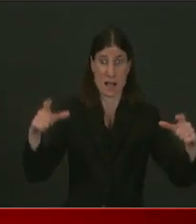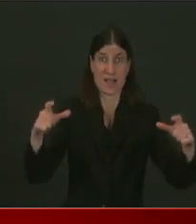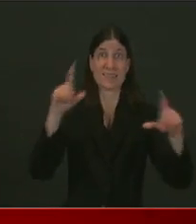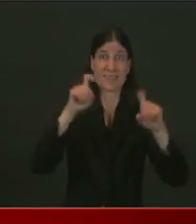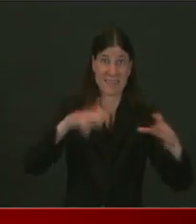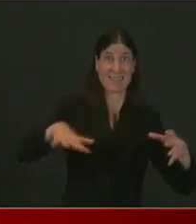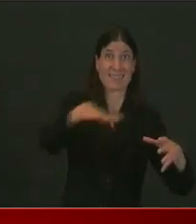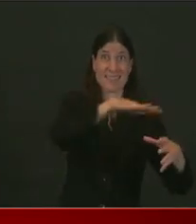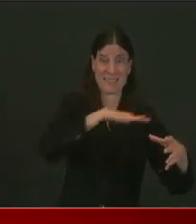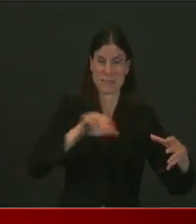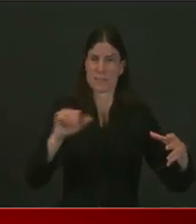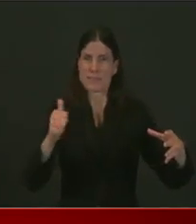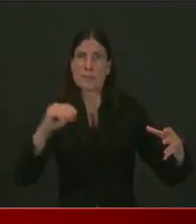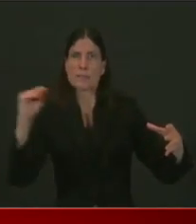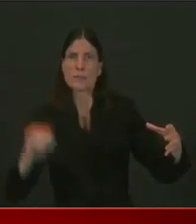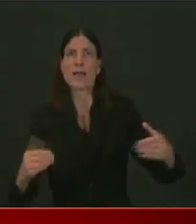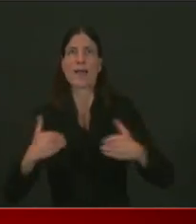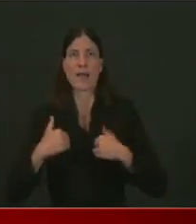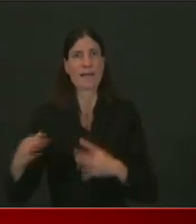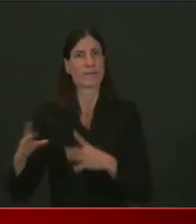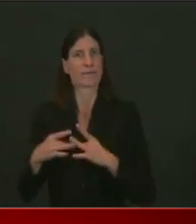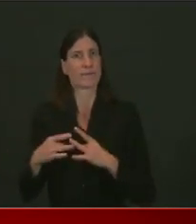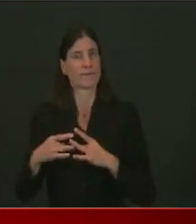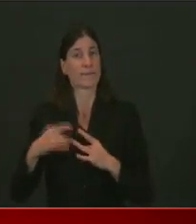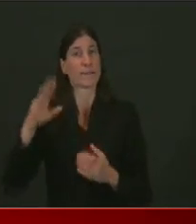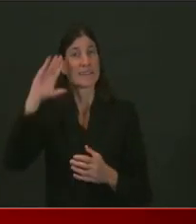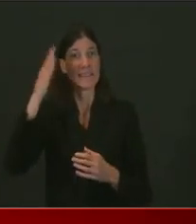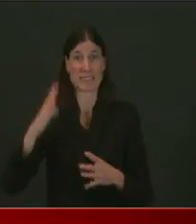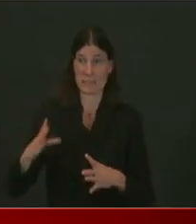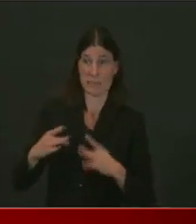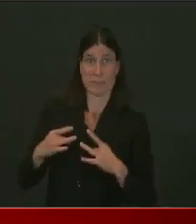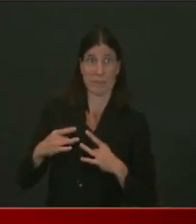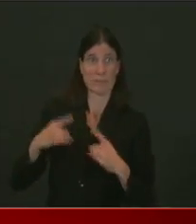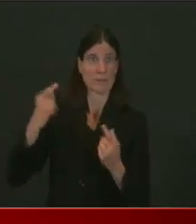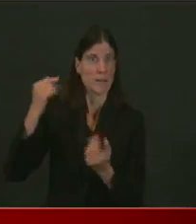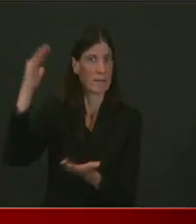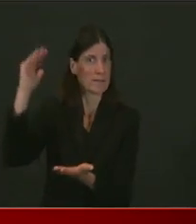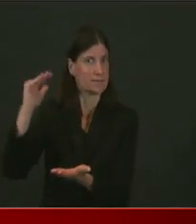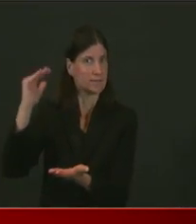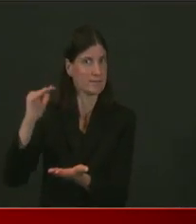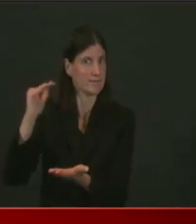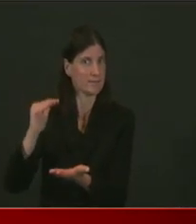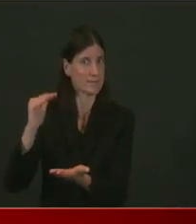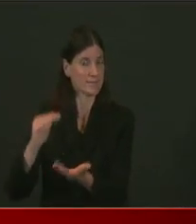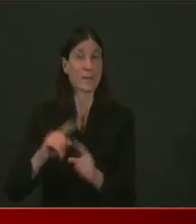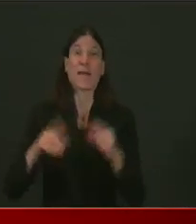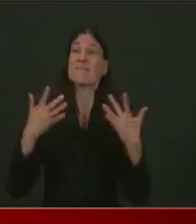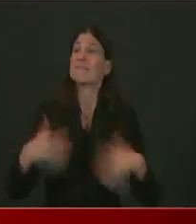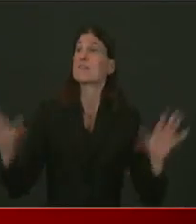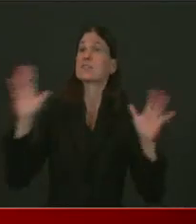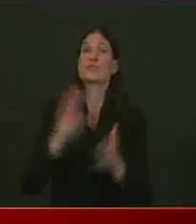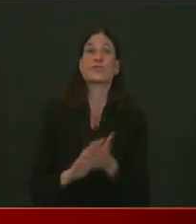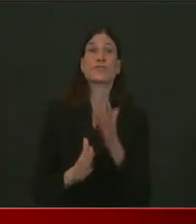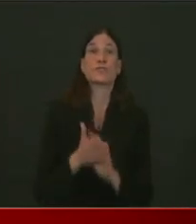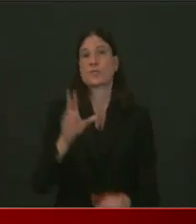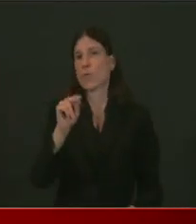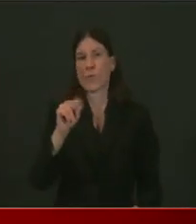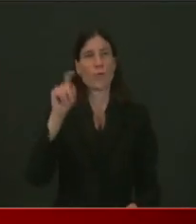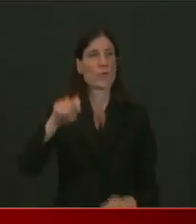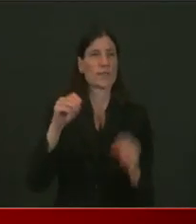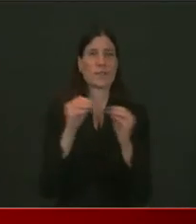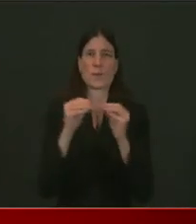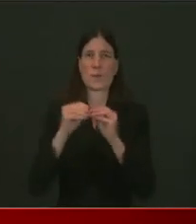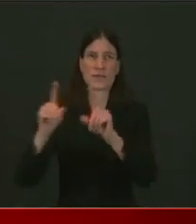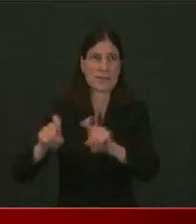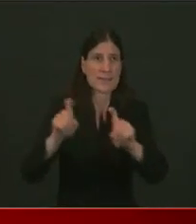We have to do more testing in Central Falls, more testing in certain areas of Providence, more testing, uh,